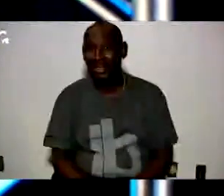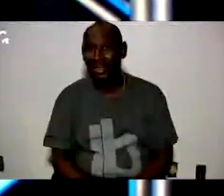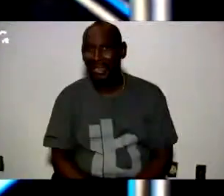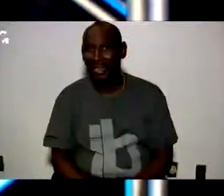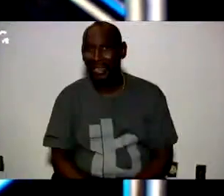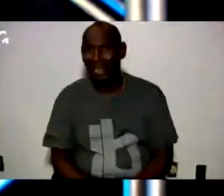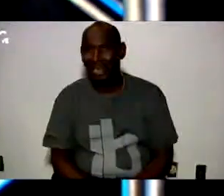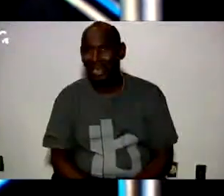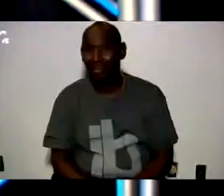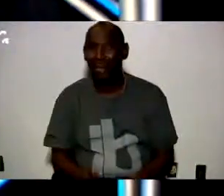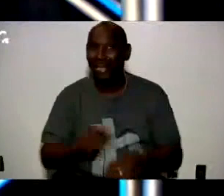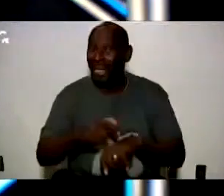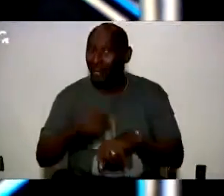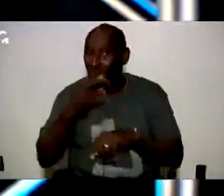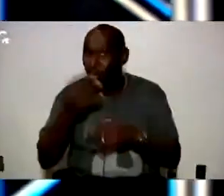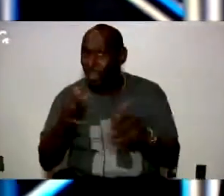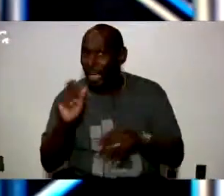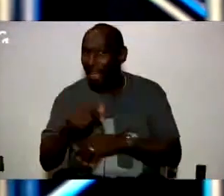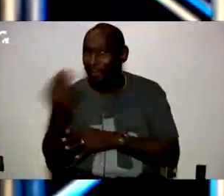my time's almost up I got to go but